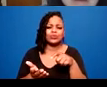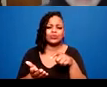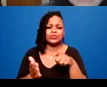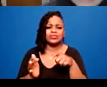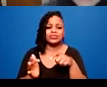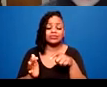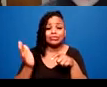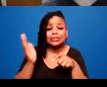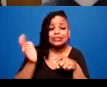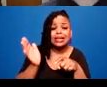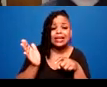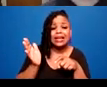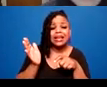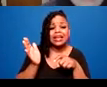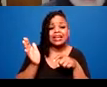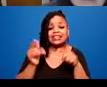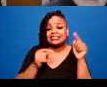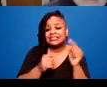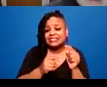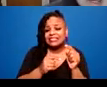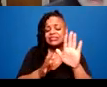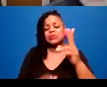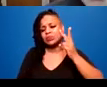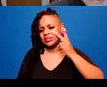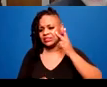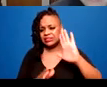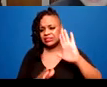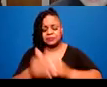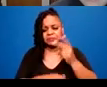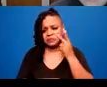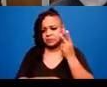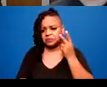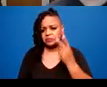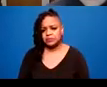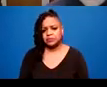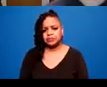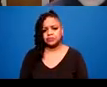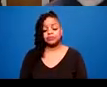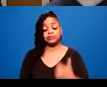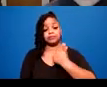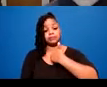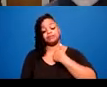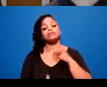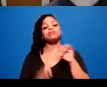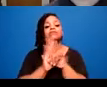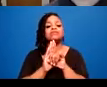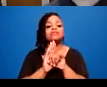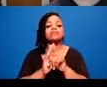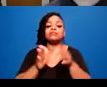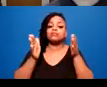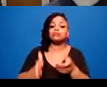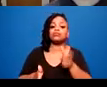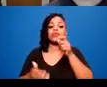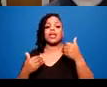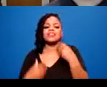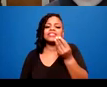We'll see how we go. Okay, I identify as someone living with intersecting physical processing